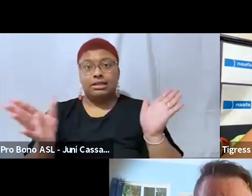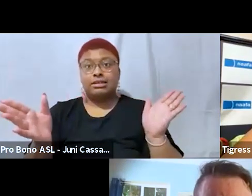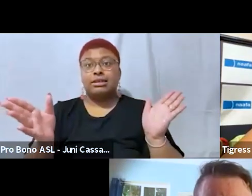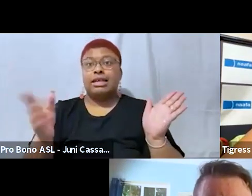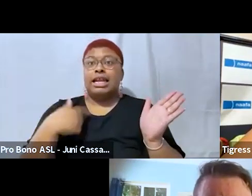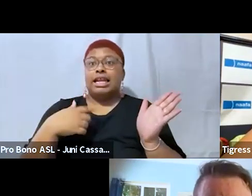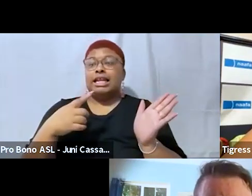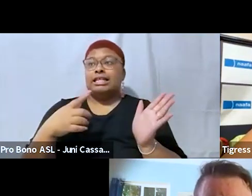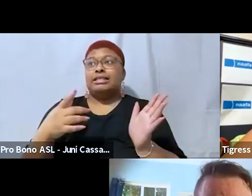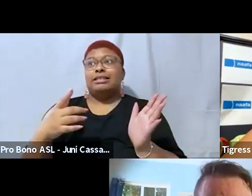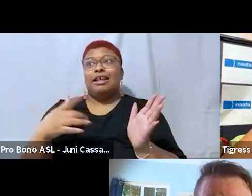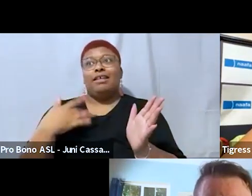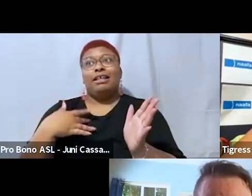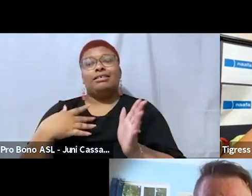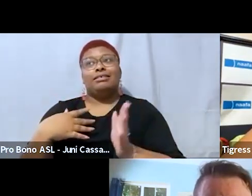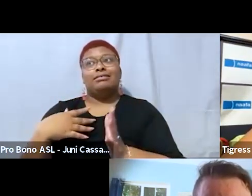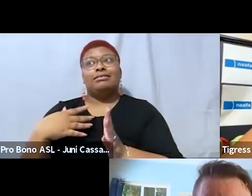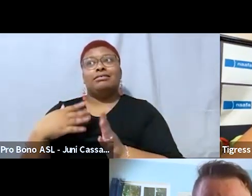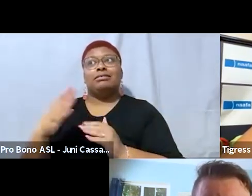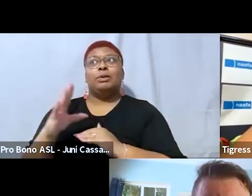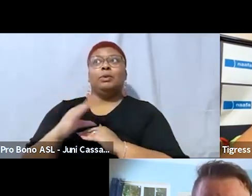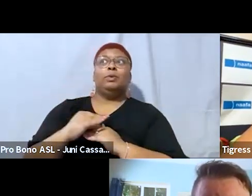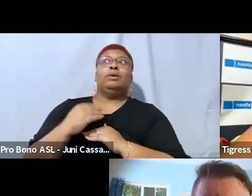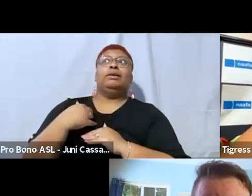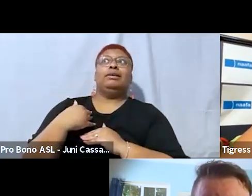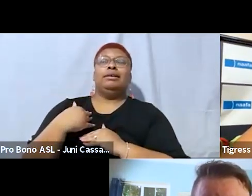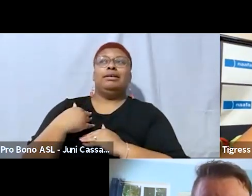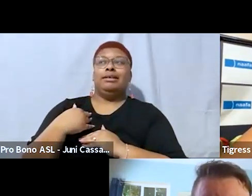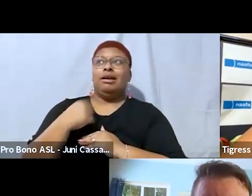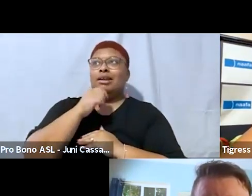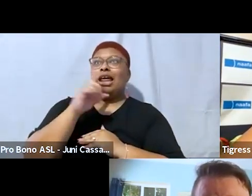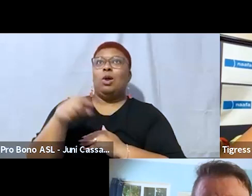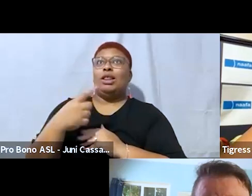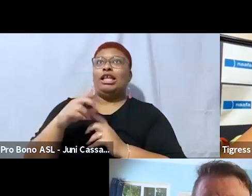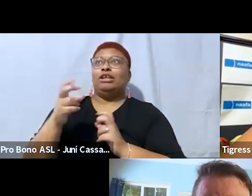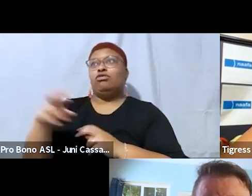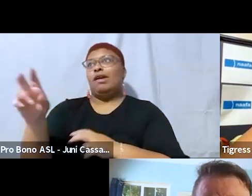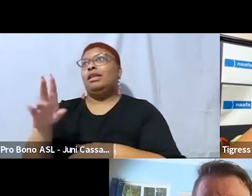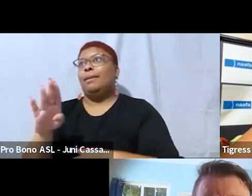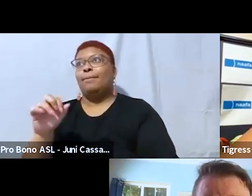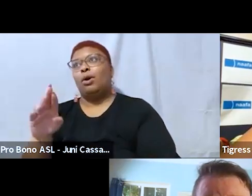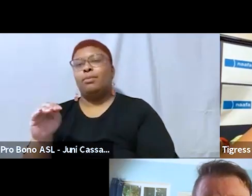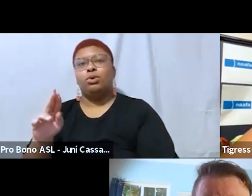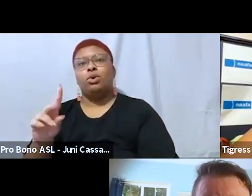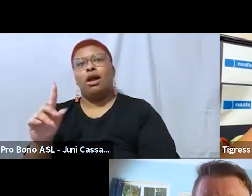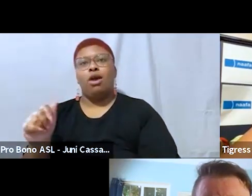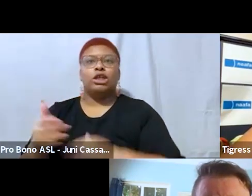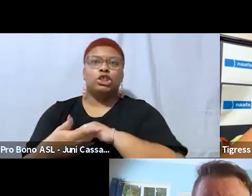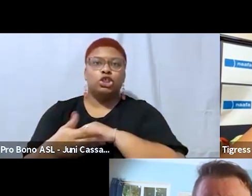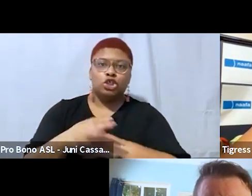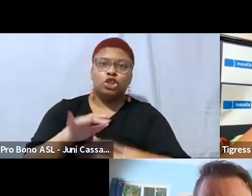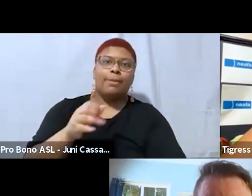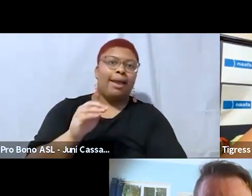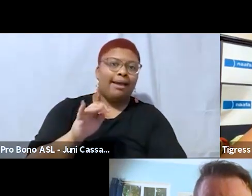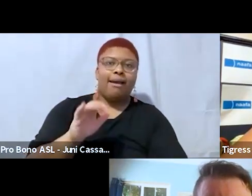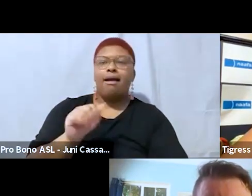just like uh you know going to bermuda or going to jamaica like it's it's also just in